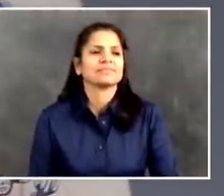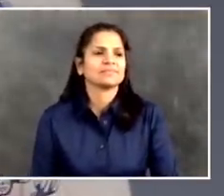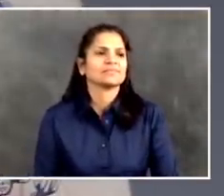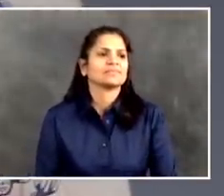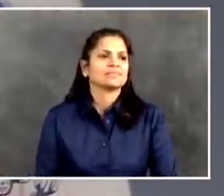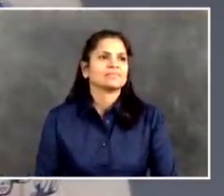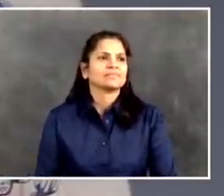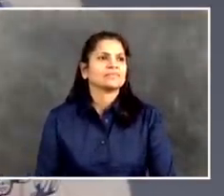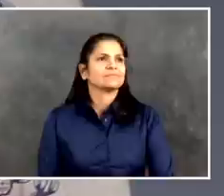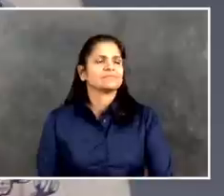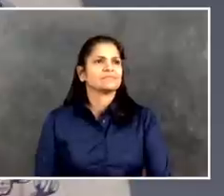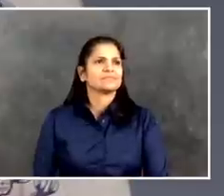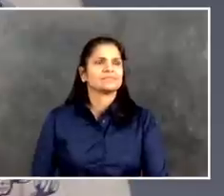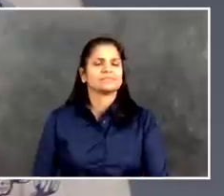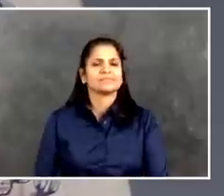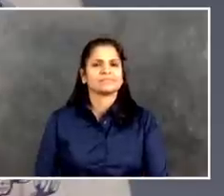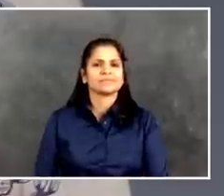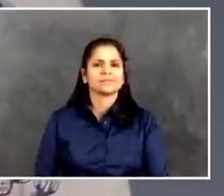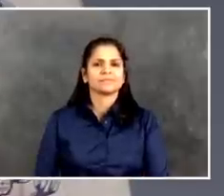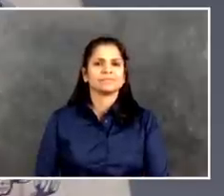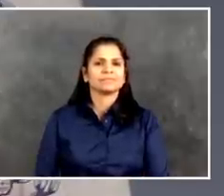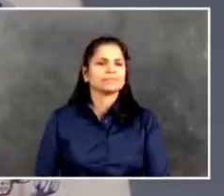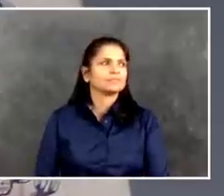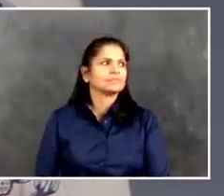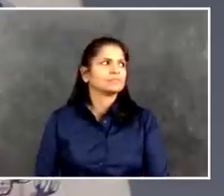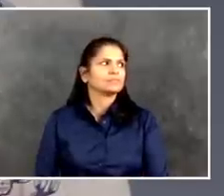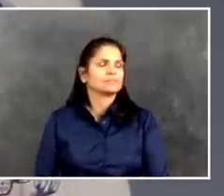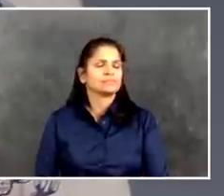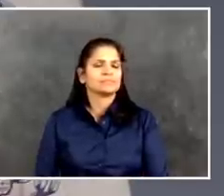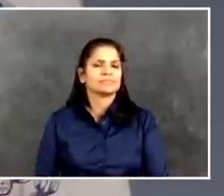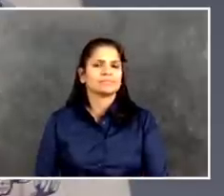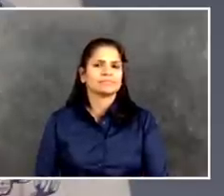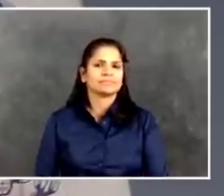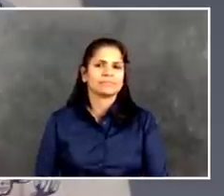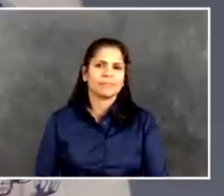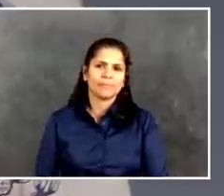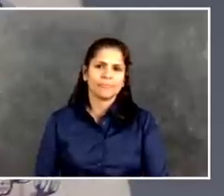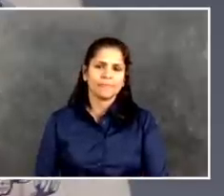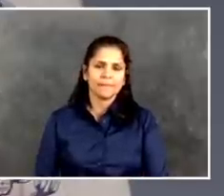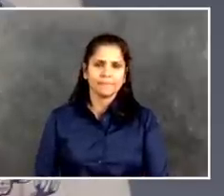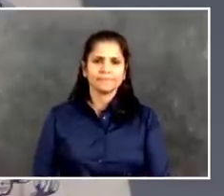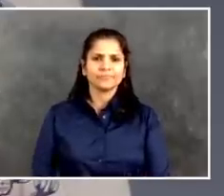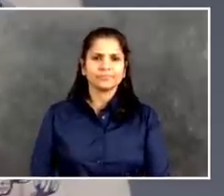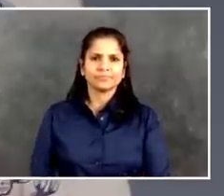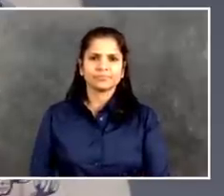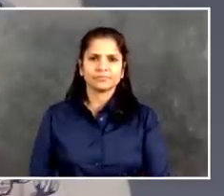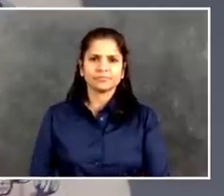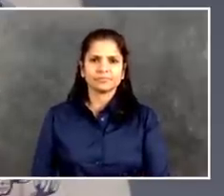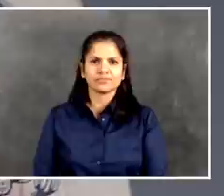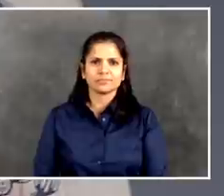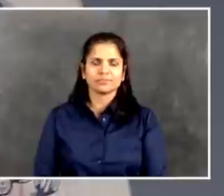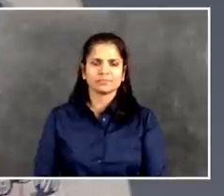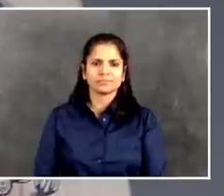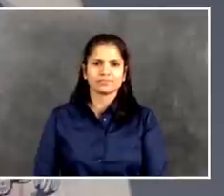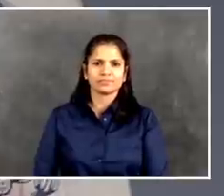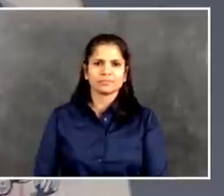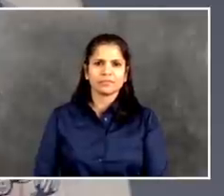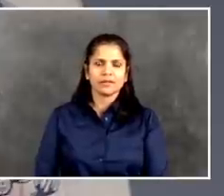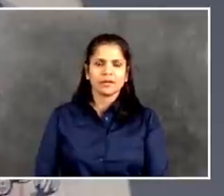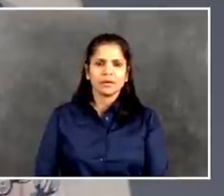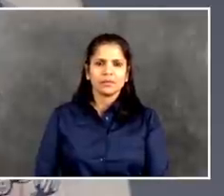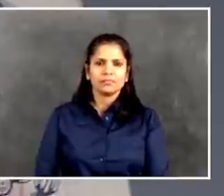one and the other. So we can keep these indicators